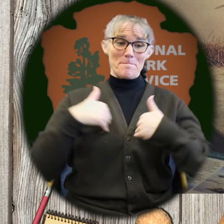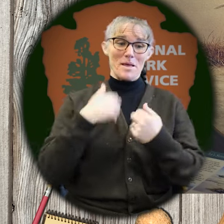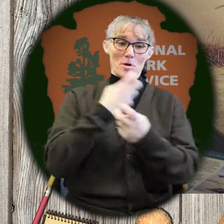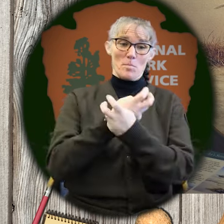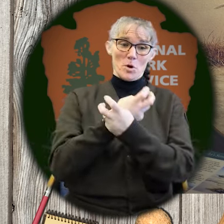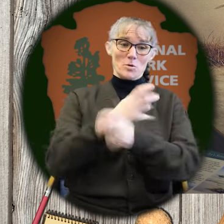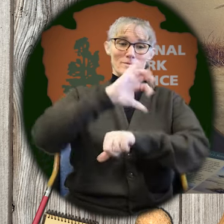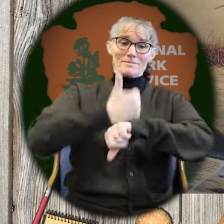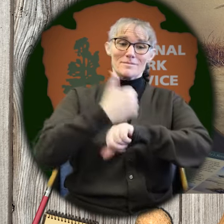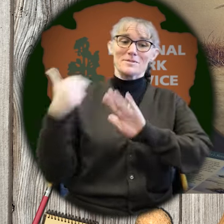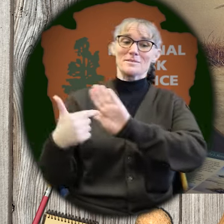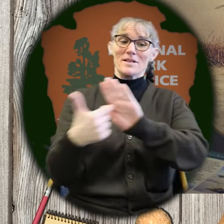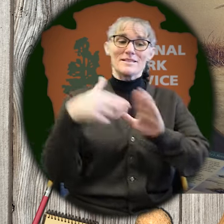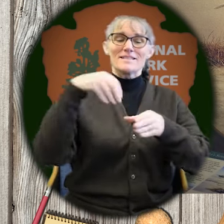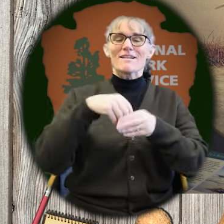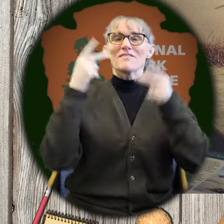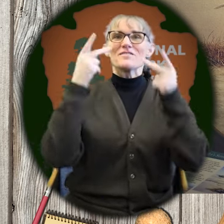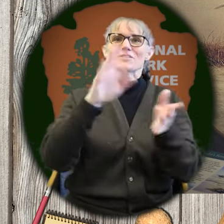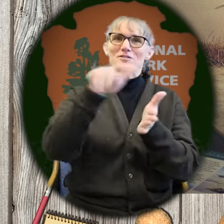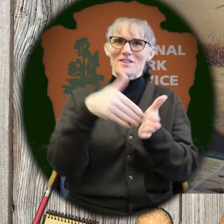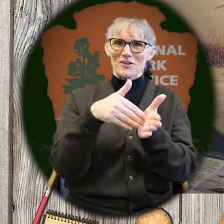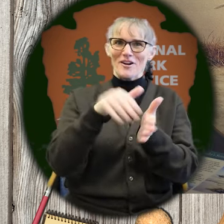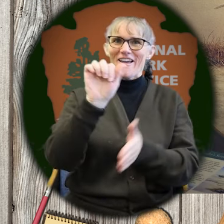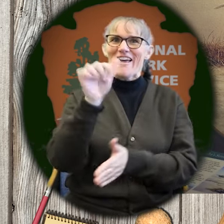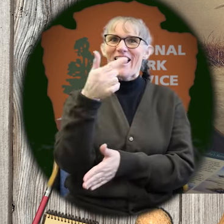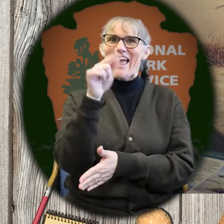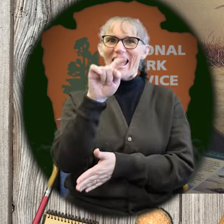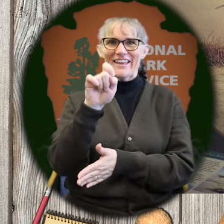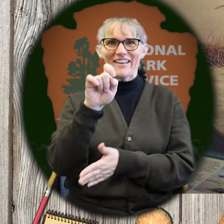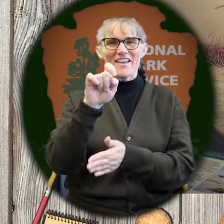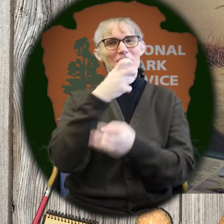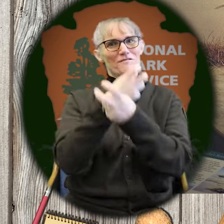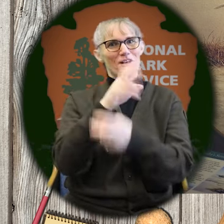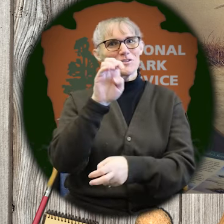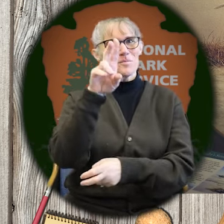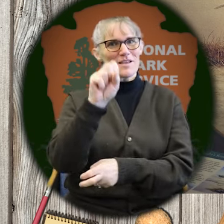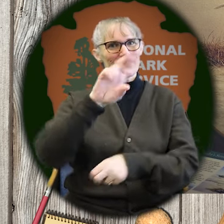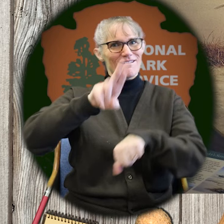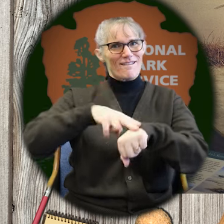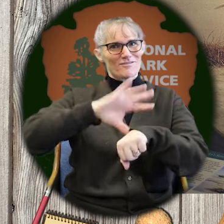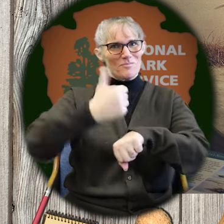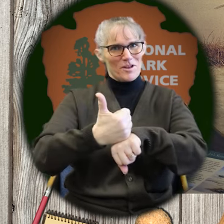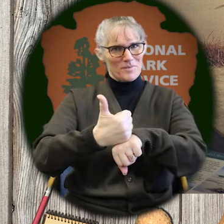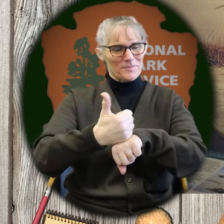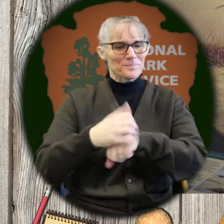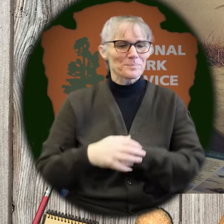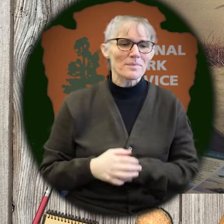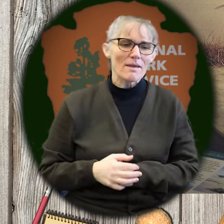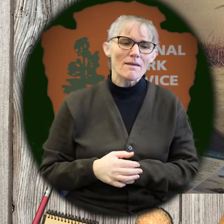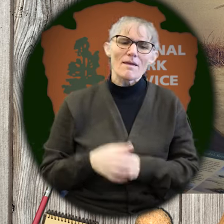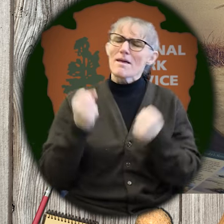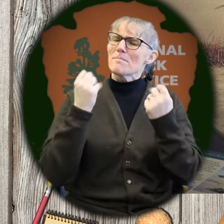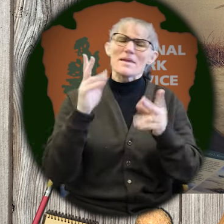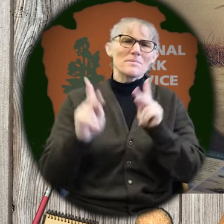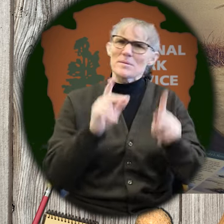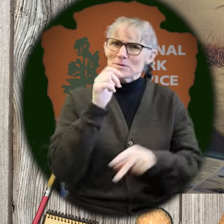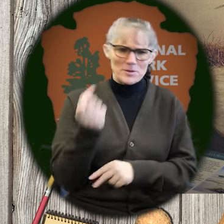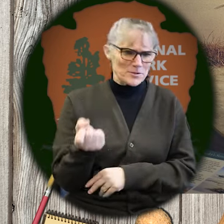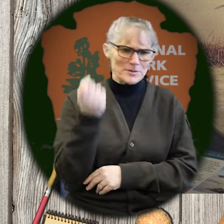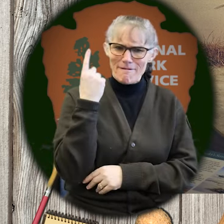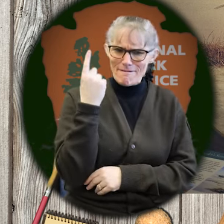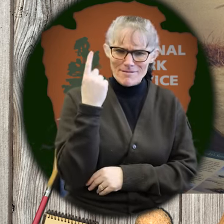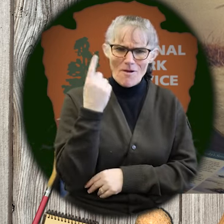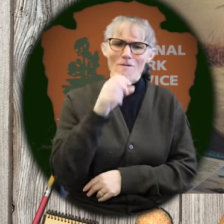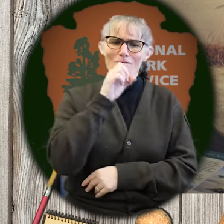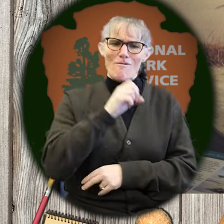mammal fossil skeleton displays inside the Visitor Center at Agate Fossil Beds National Monument. Many people